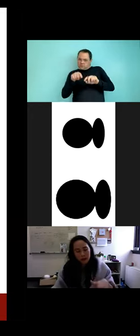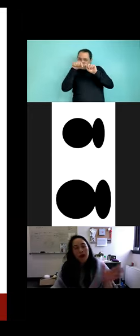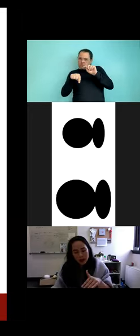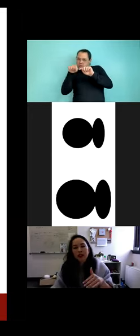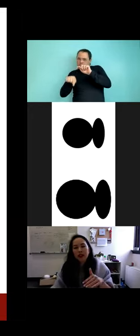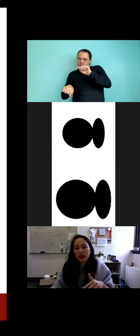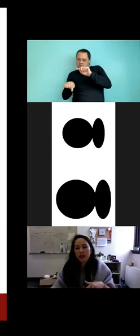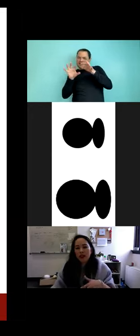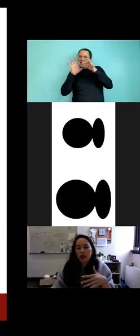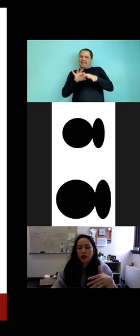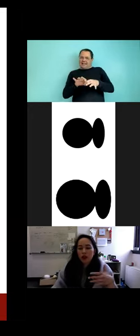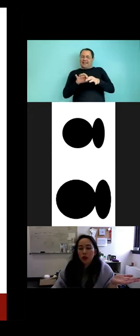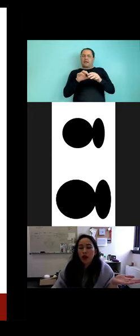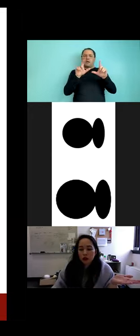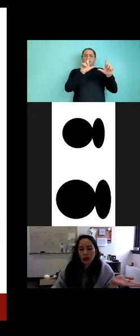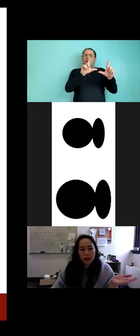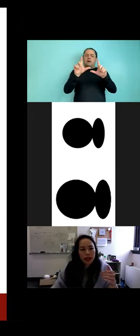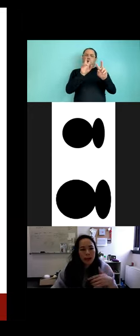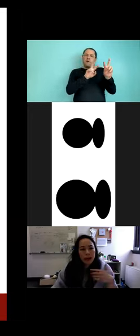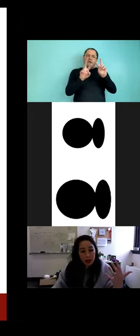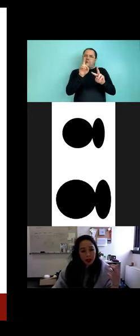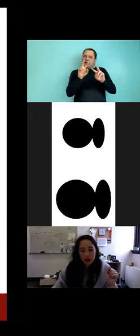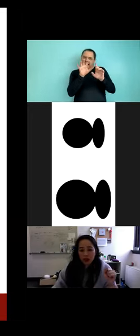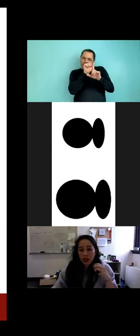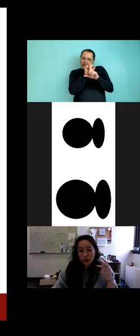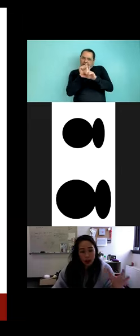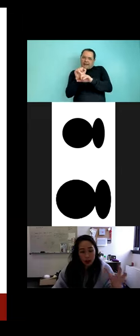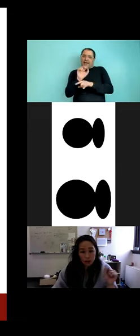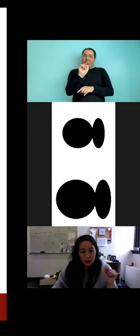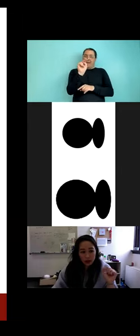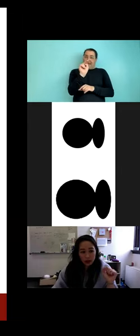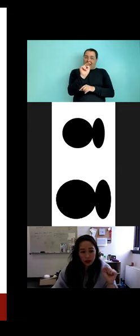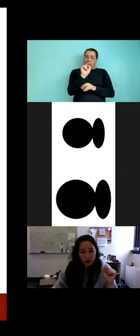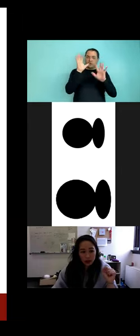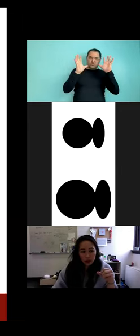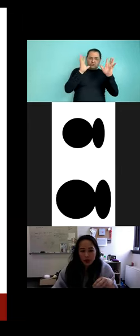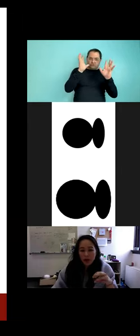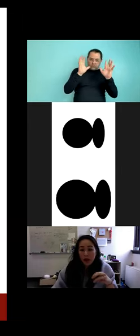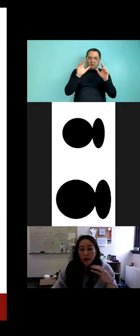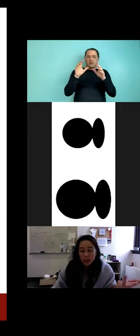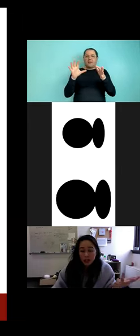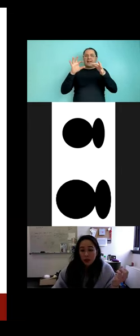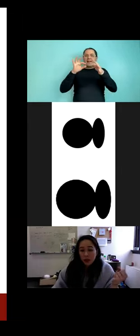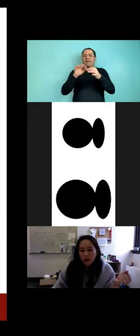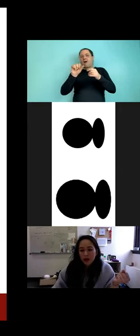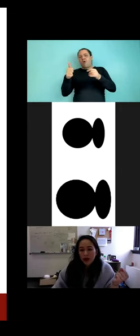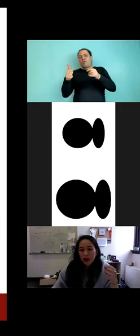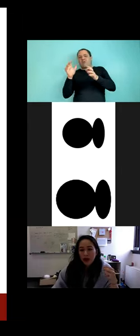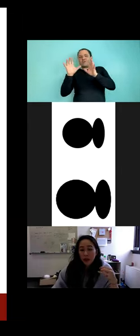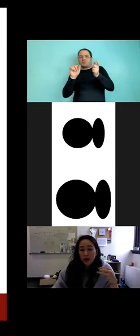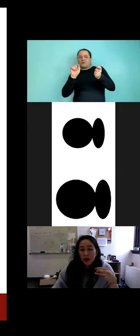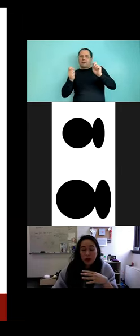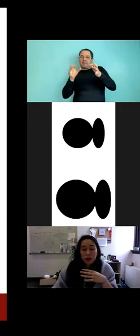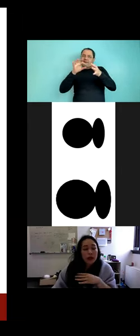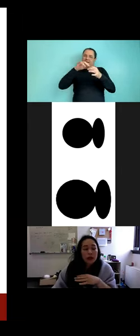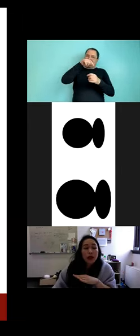with the stimuli adjusted so that to more concretely pick up on noun gestures and modifier gestures. In addition, I want to stress that